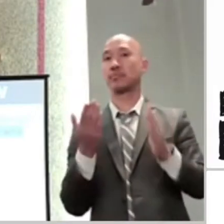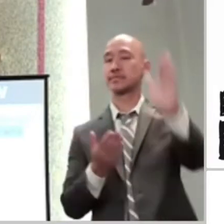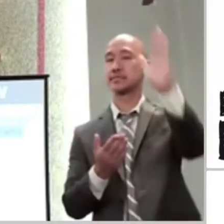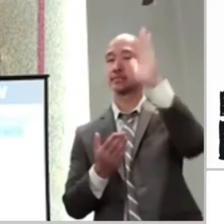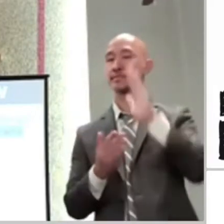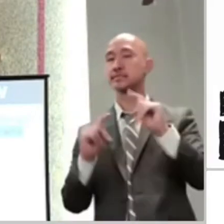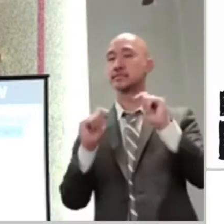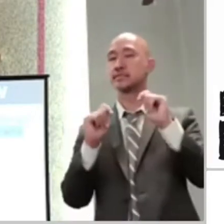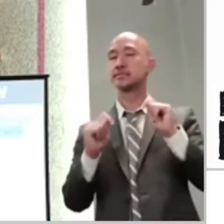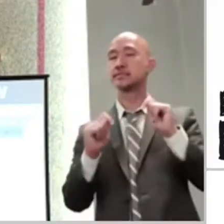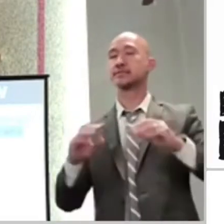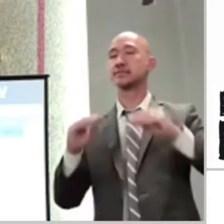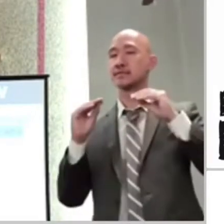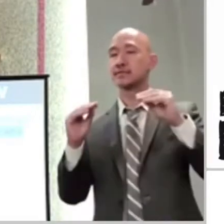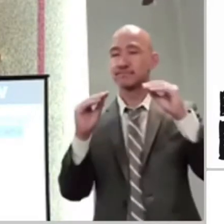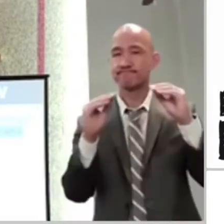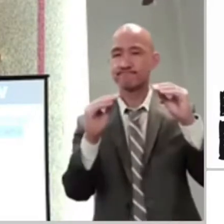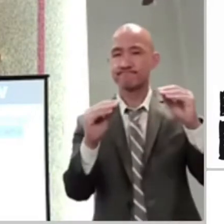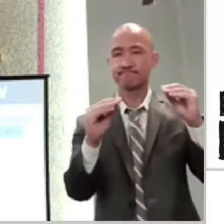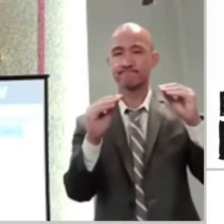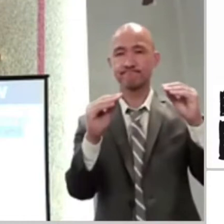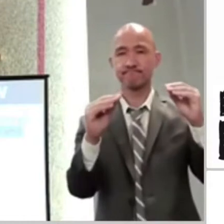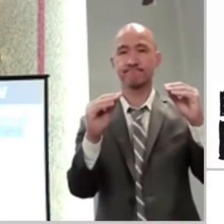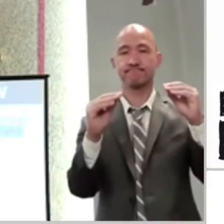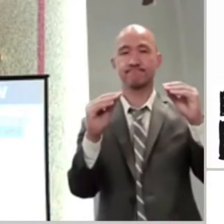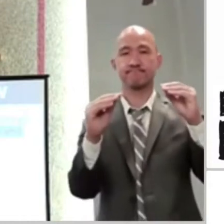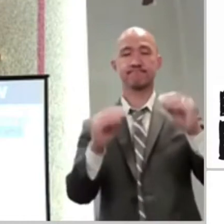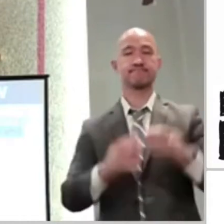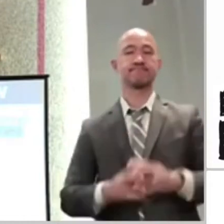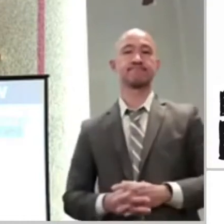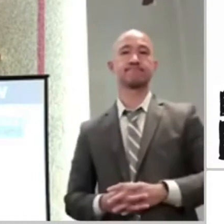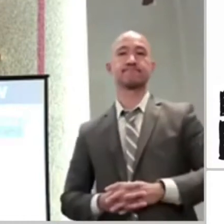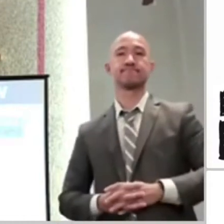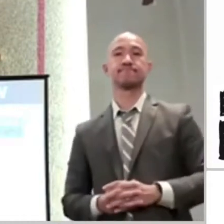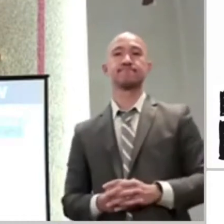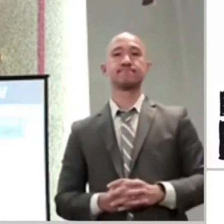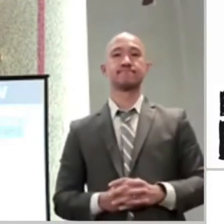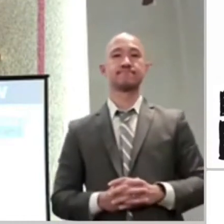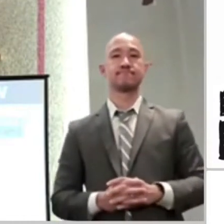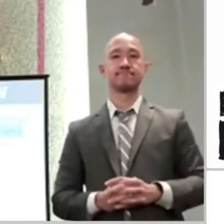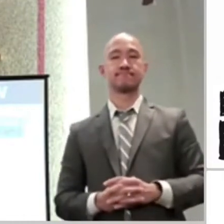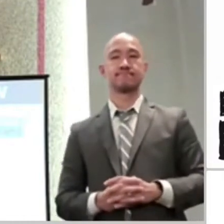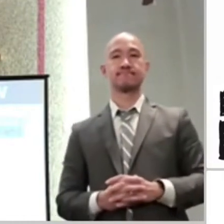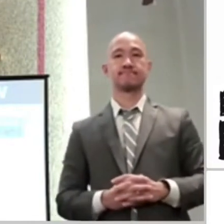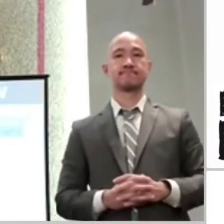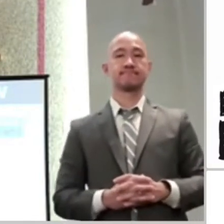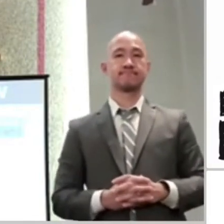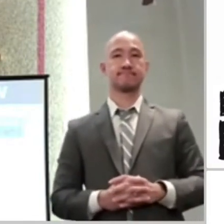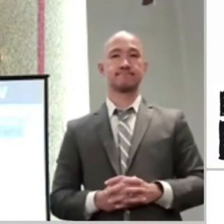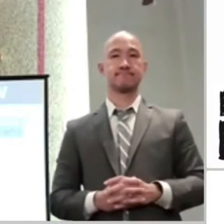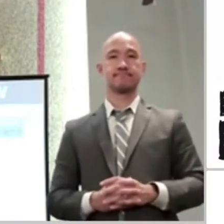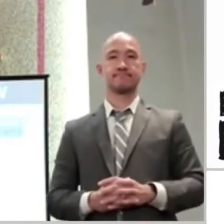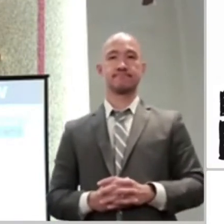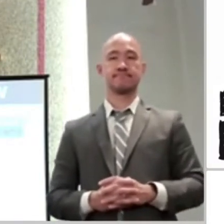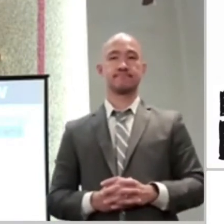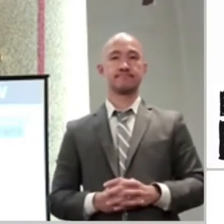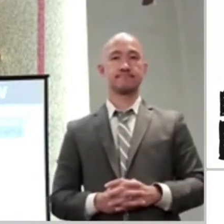by doing what God wants you to do, which is to let other people see Jesus.